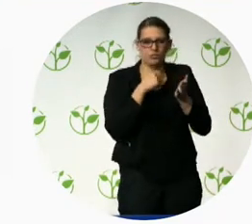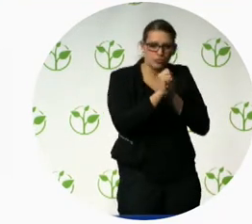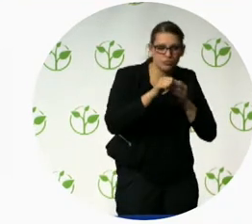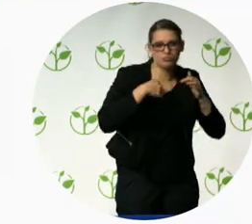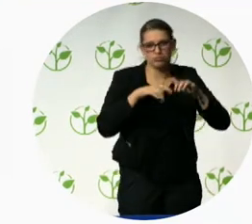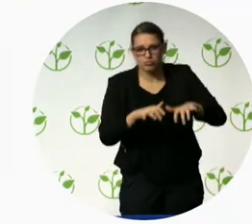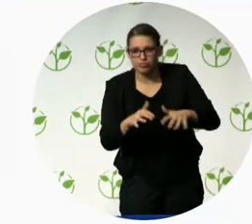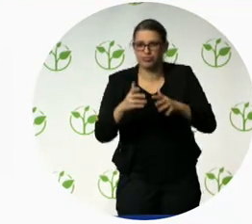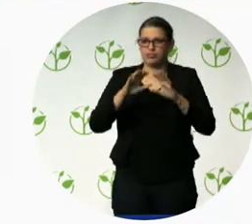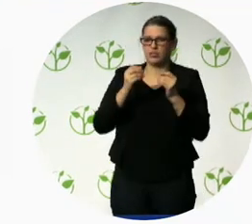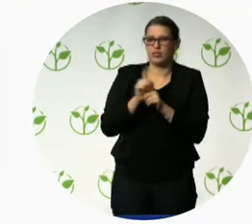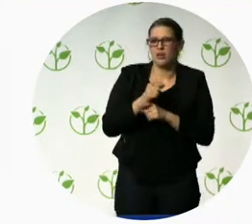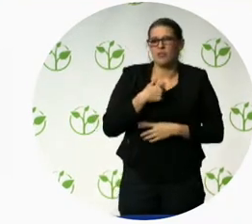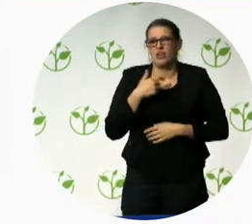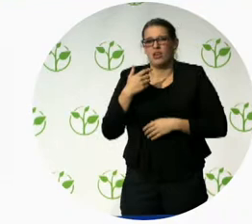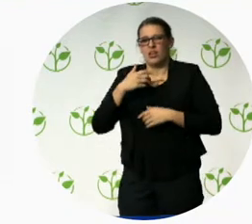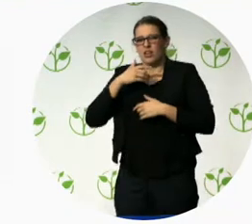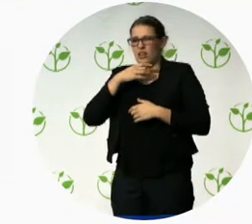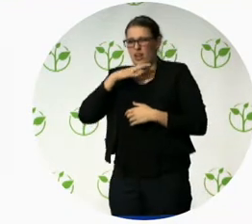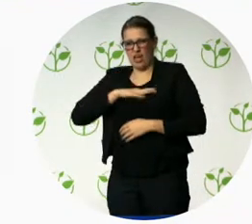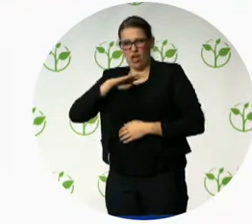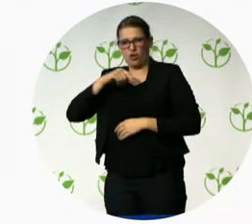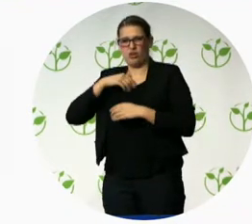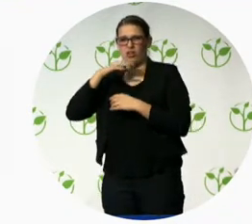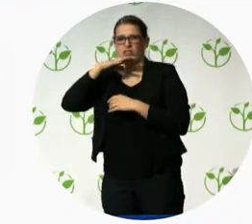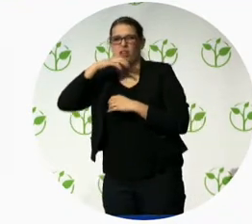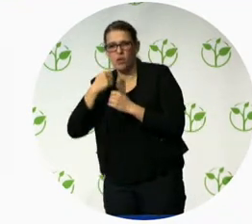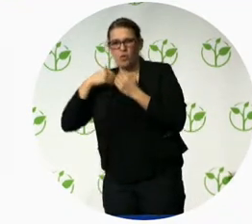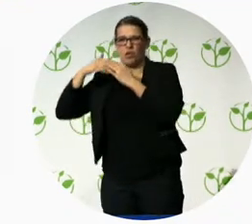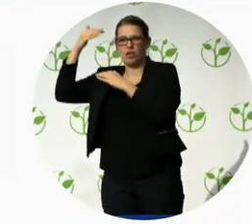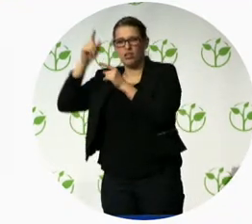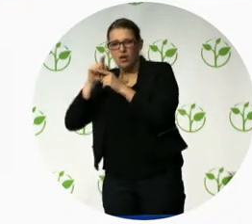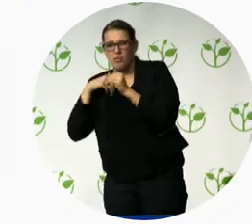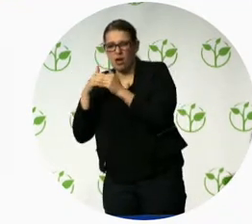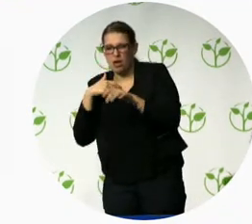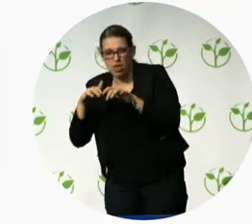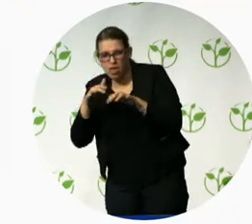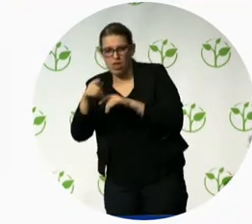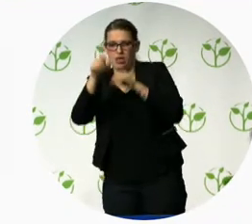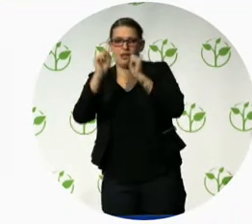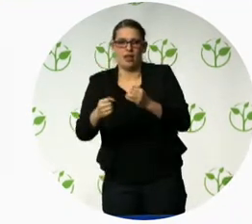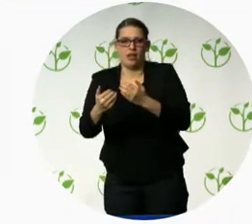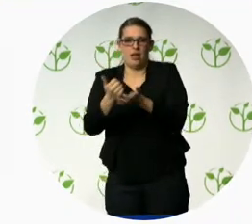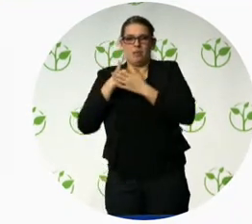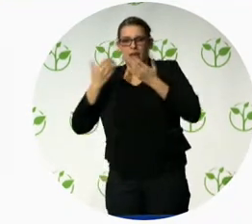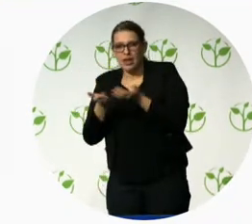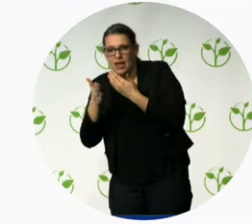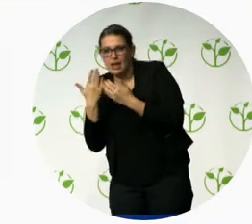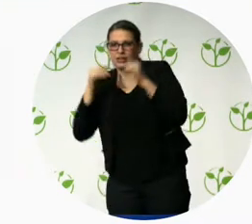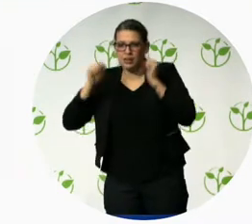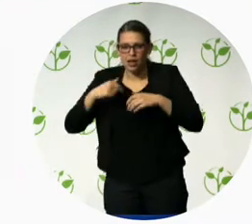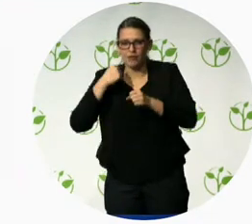diverse workforce where people with disabilities are represented and bring their viewpoint to work and help us create inclusive products. Because